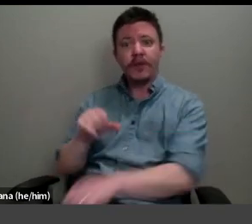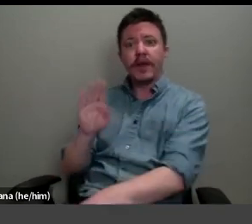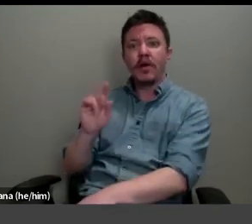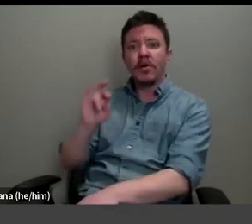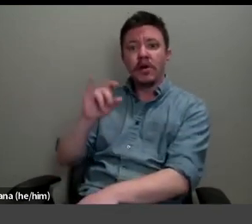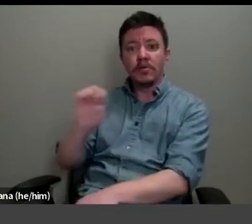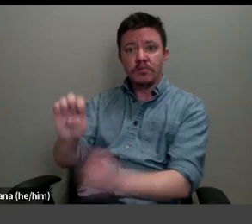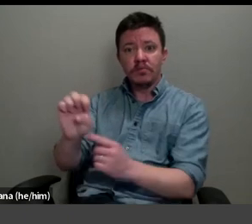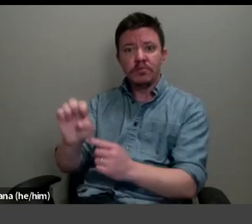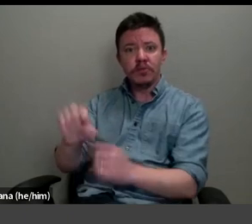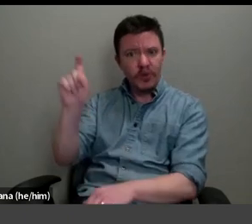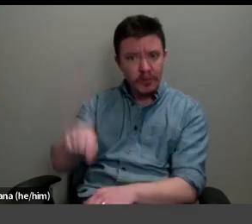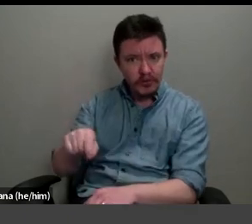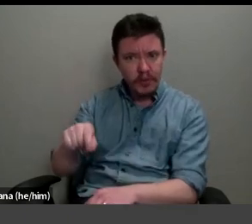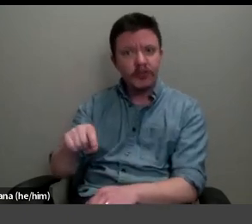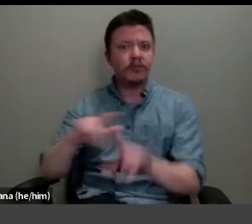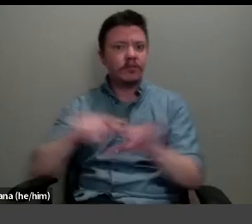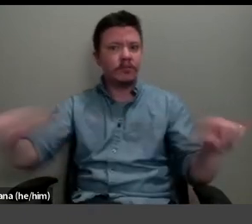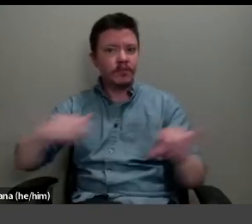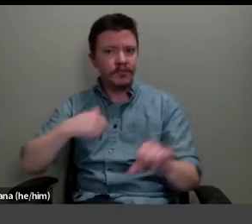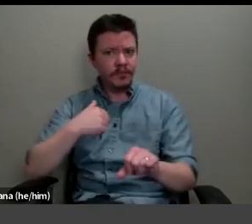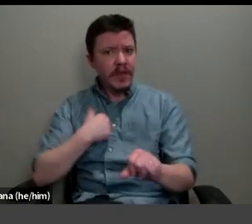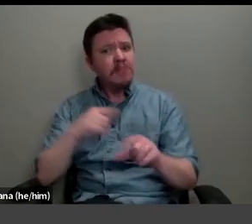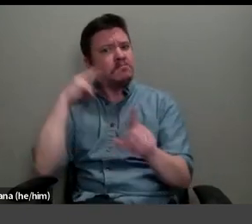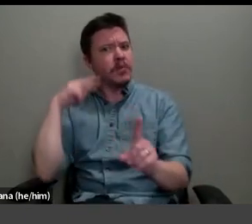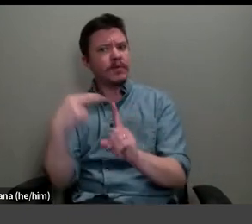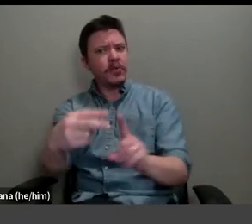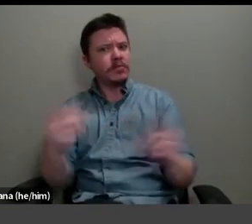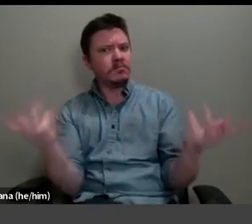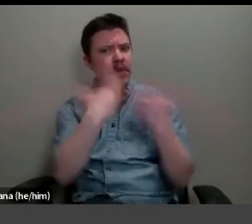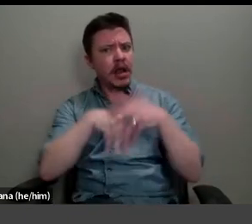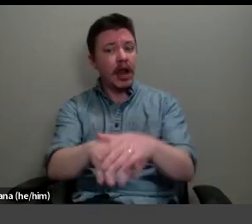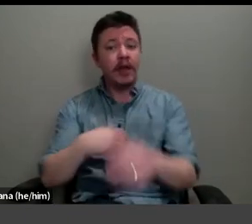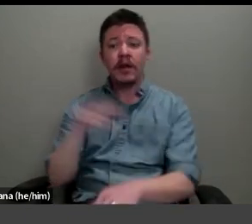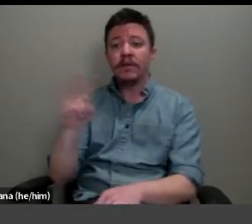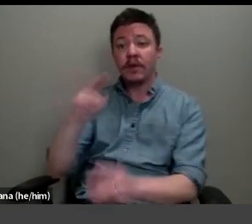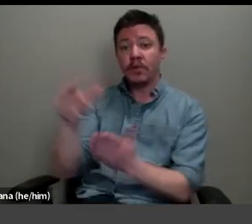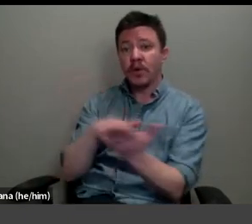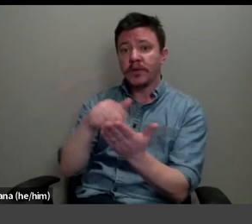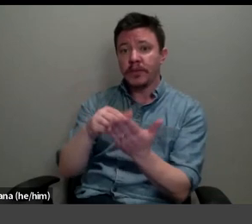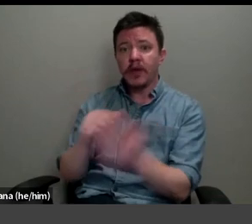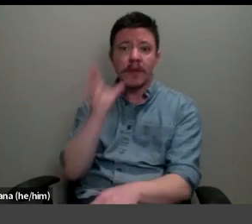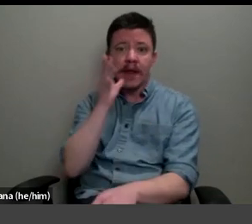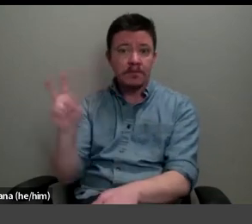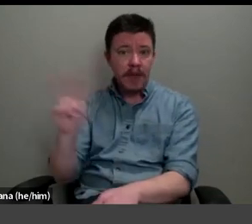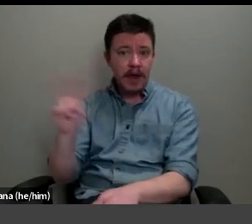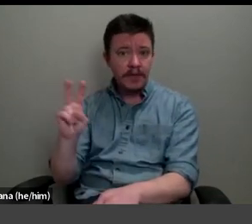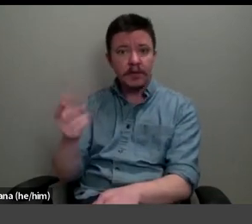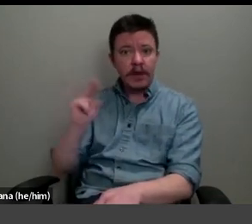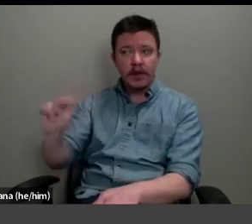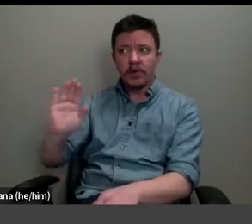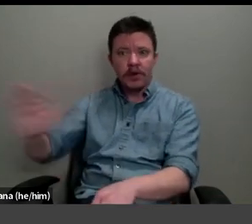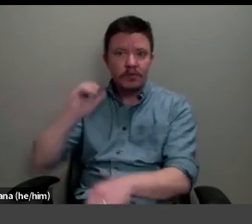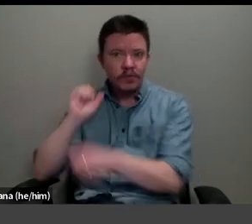yet true to contemporary pretty bourgeois use, Voyard in this painting and Madame Voyard in her own practice